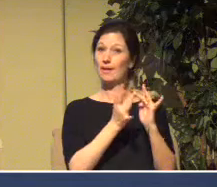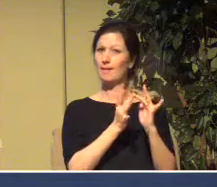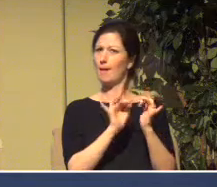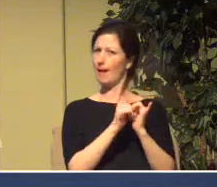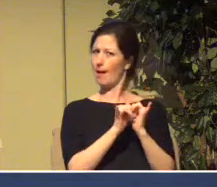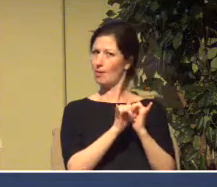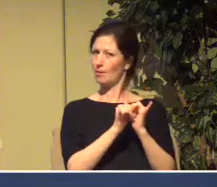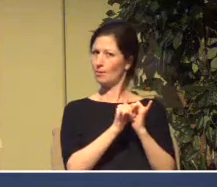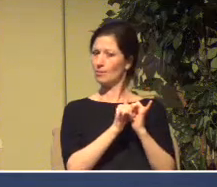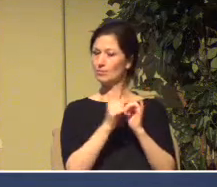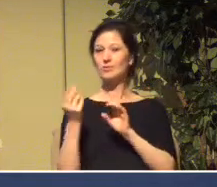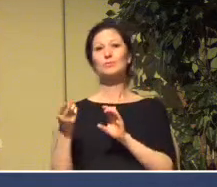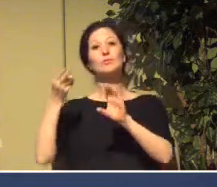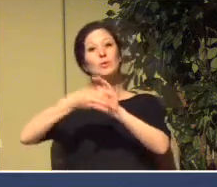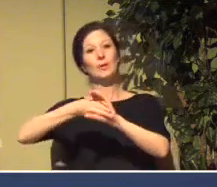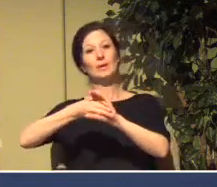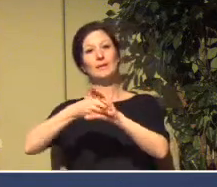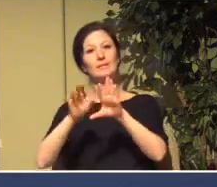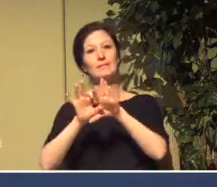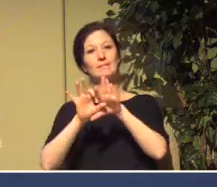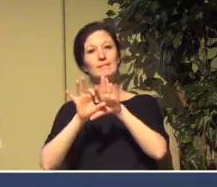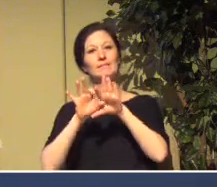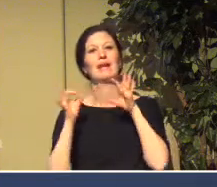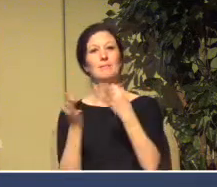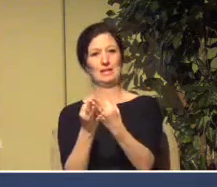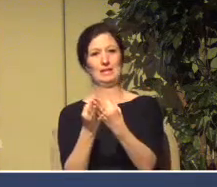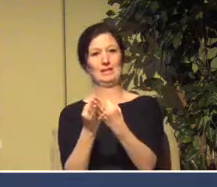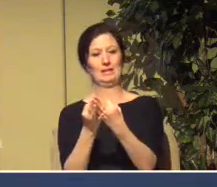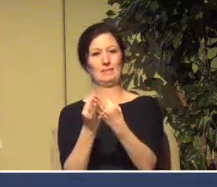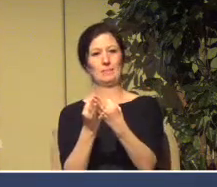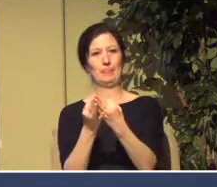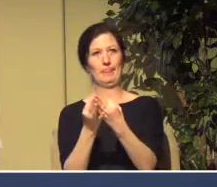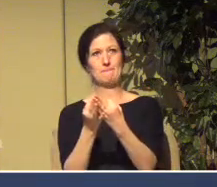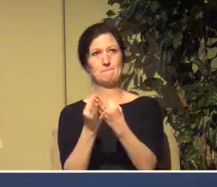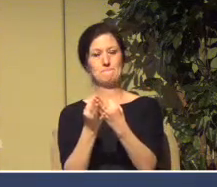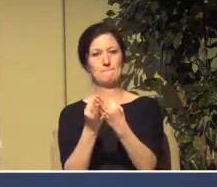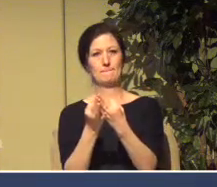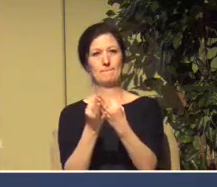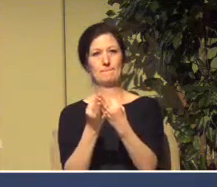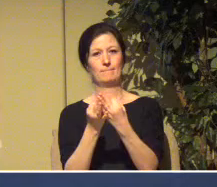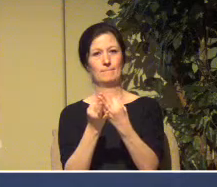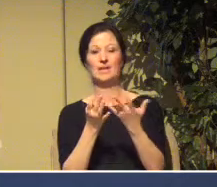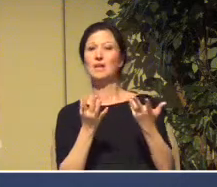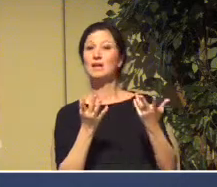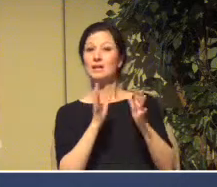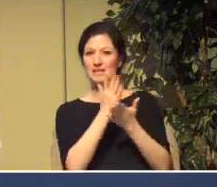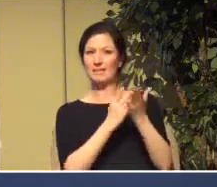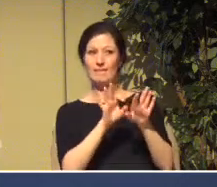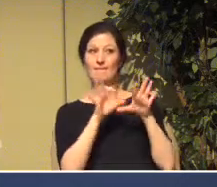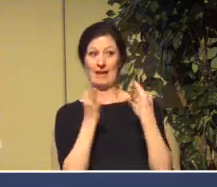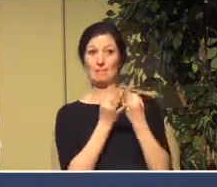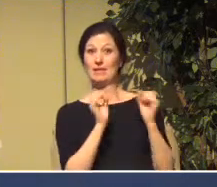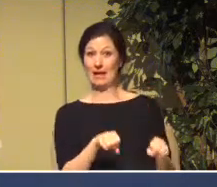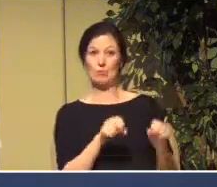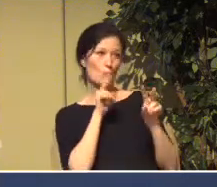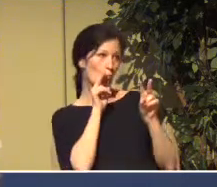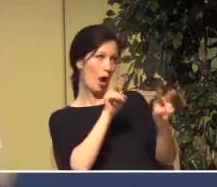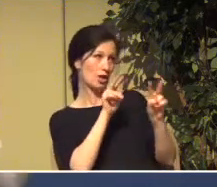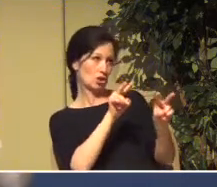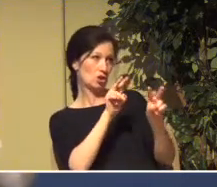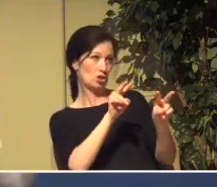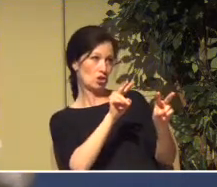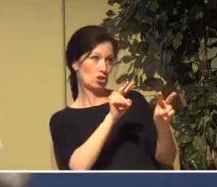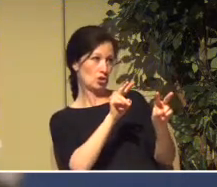is to join a family that is watching online and watching the streaming and to join them by